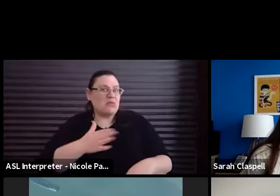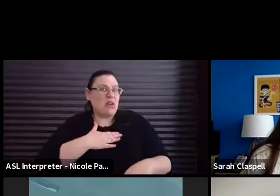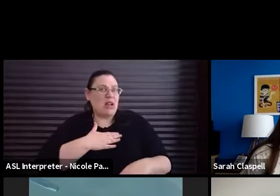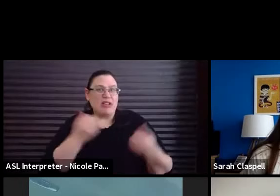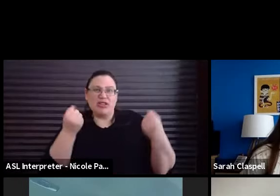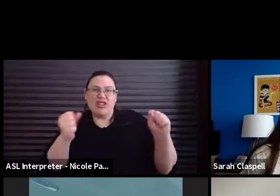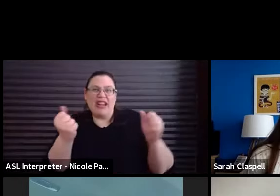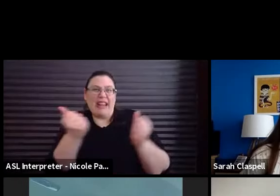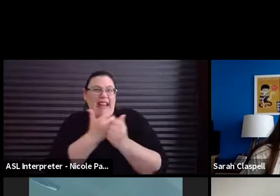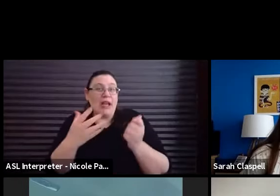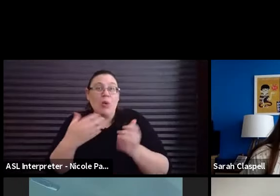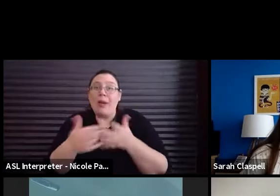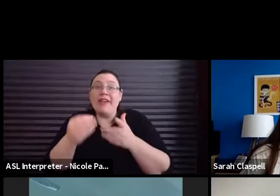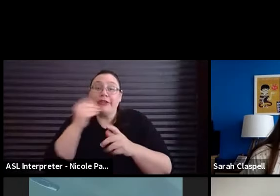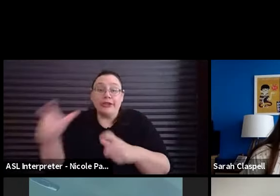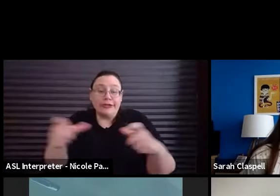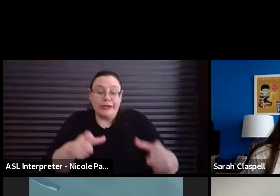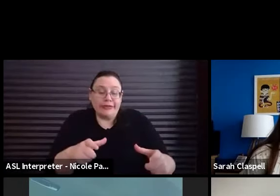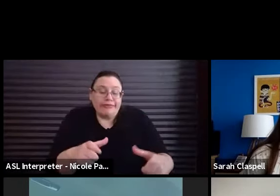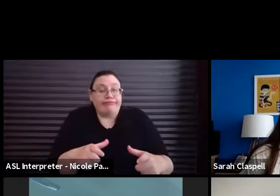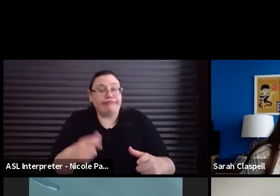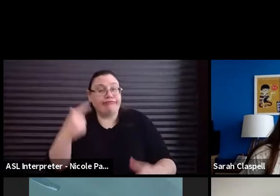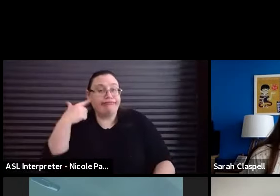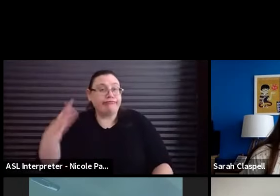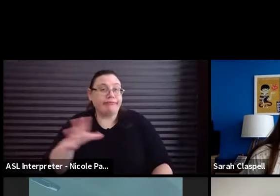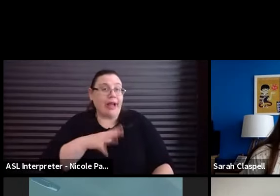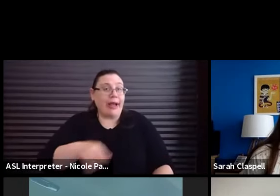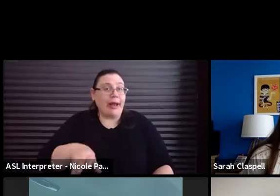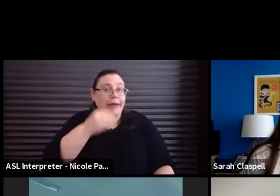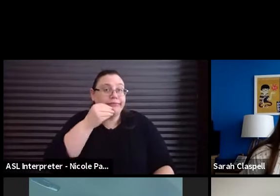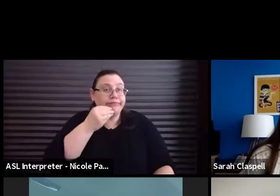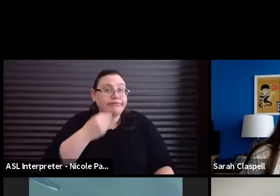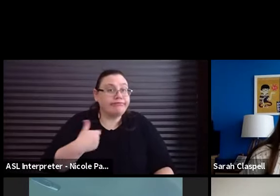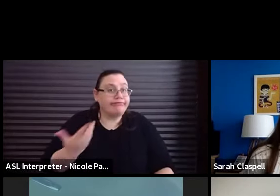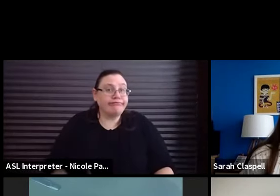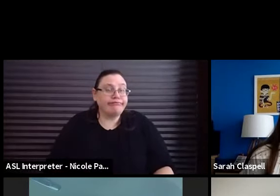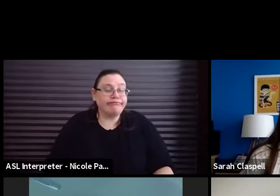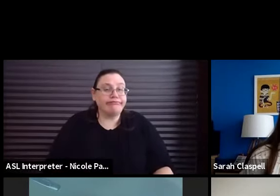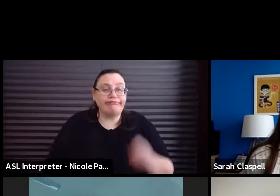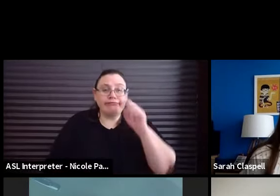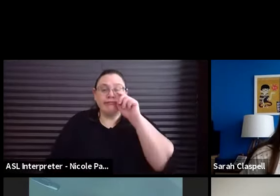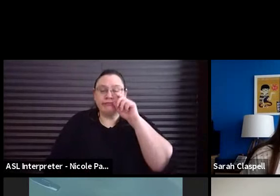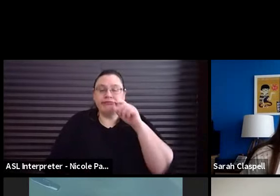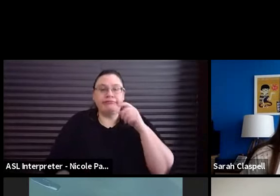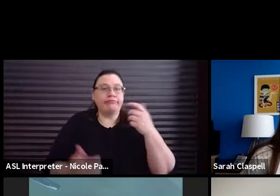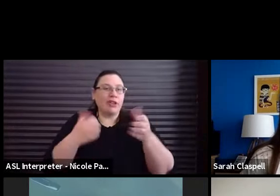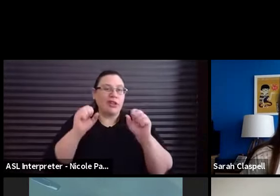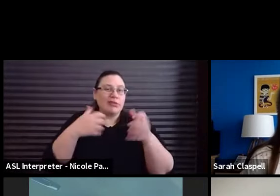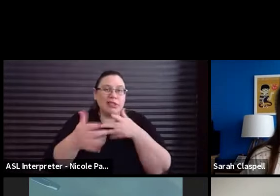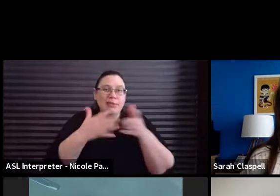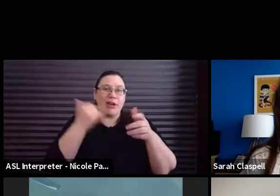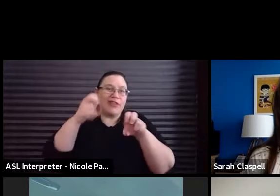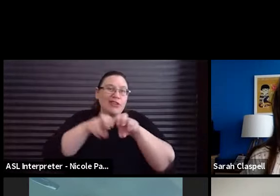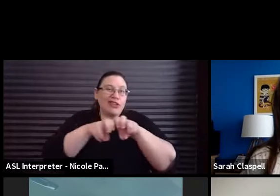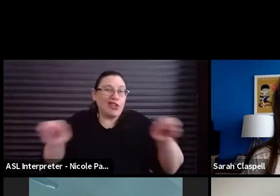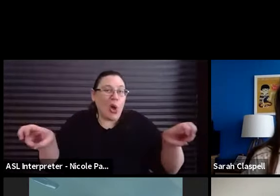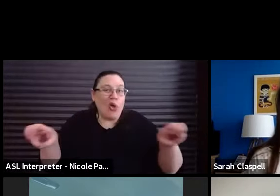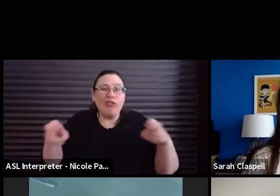food that's put in front of her. She's just going to be like, yep, I'll go for this. Leather, leather sofas. Right, right, right. way through.